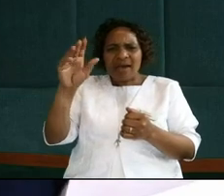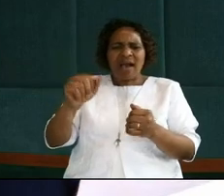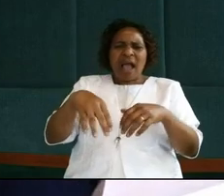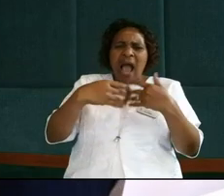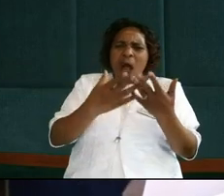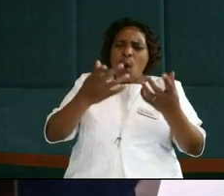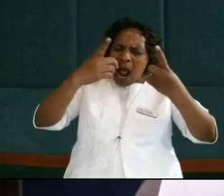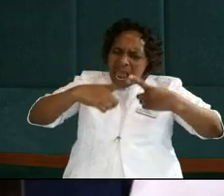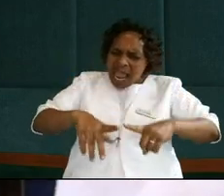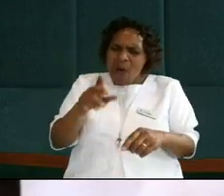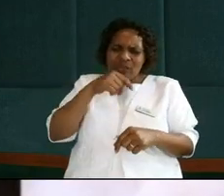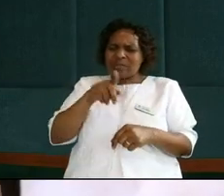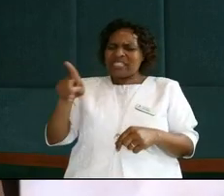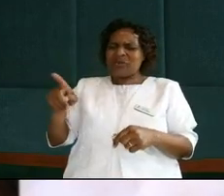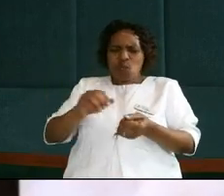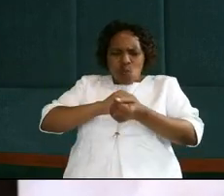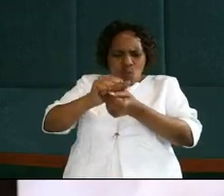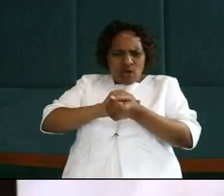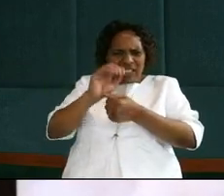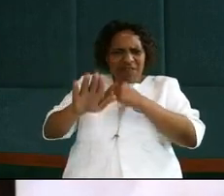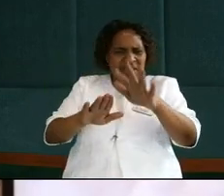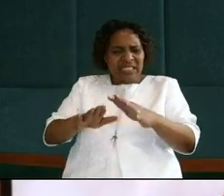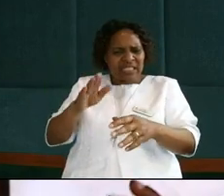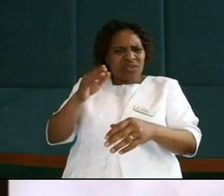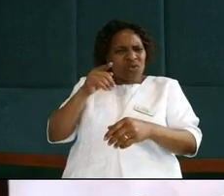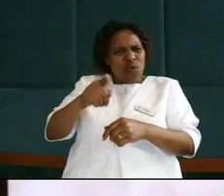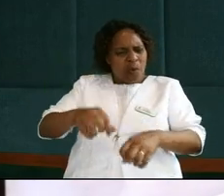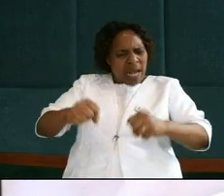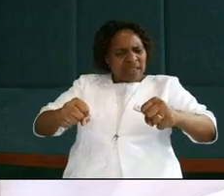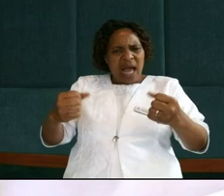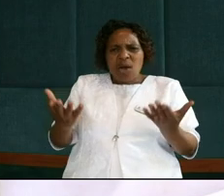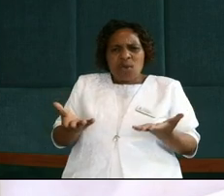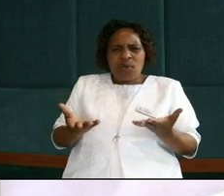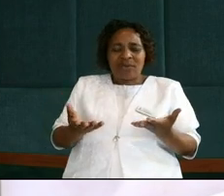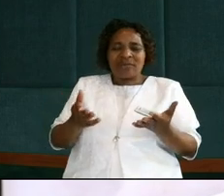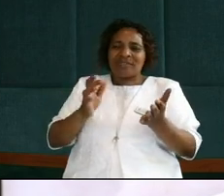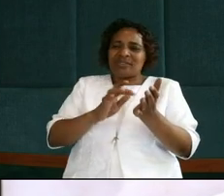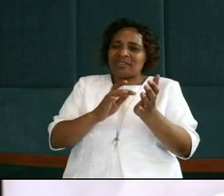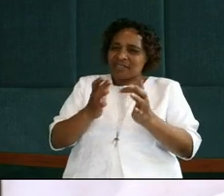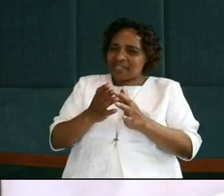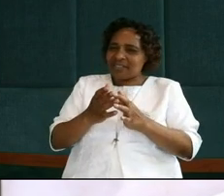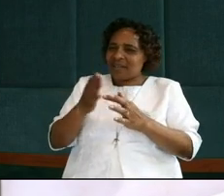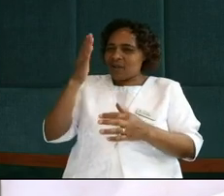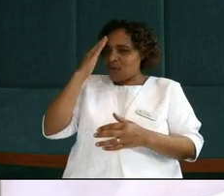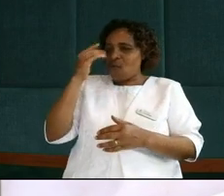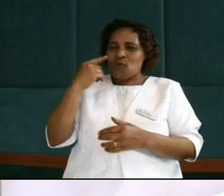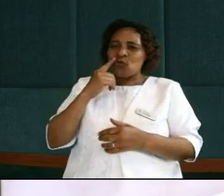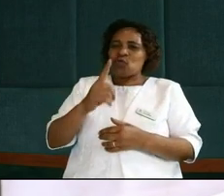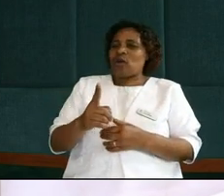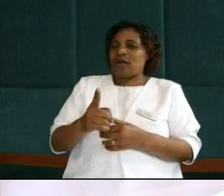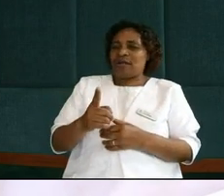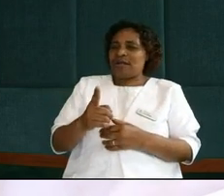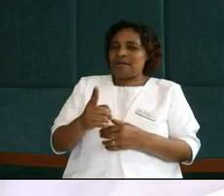they allow themselves to be washed their feet by you? Jesus, I know for sure I am